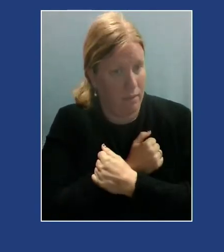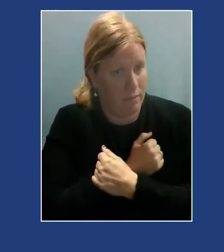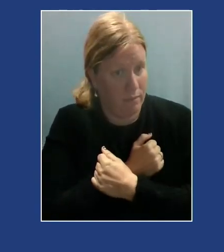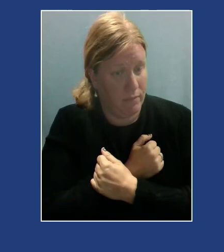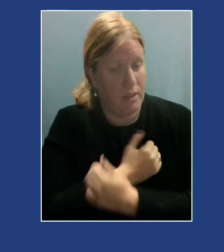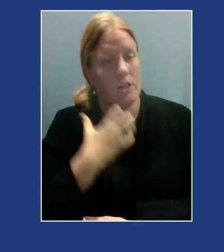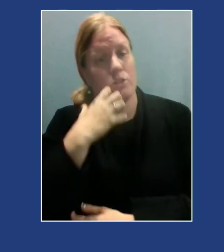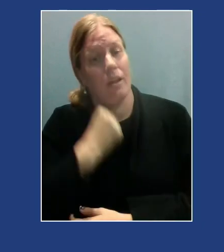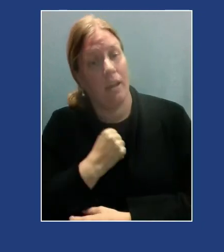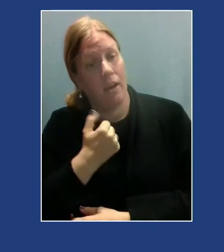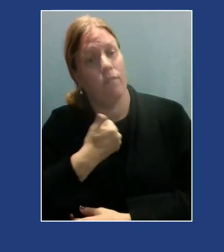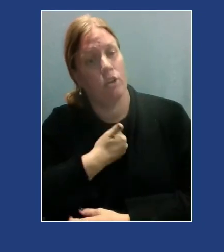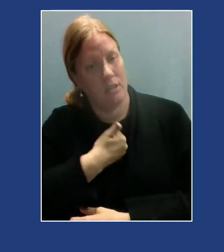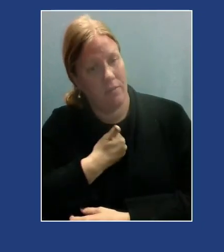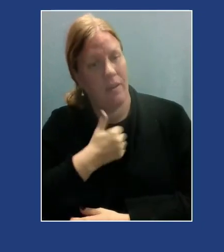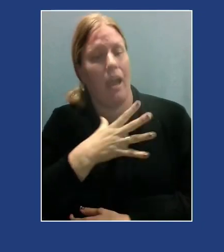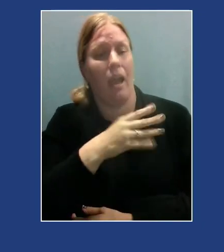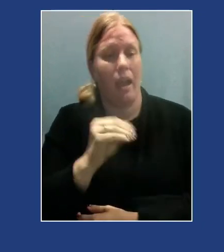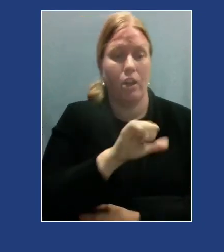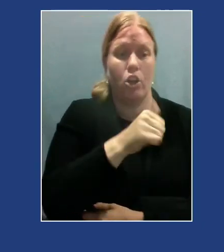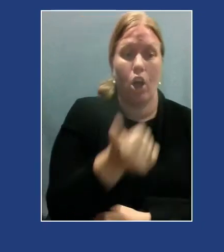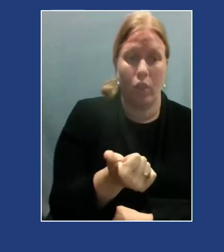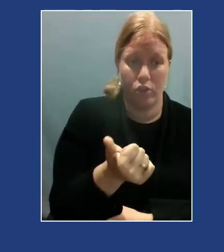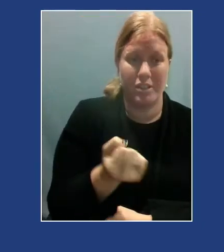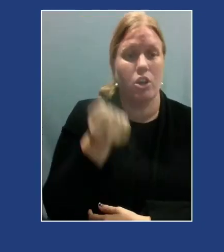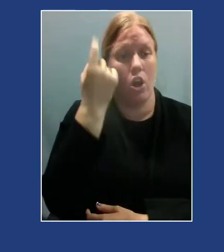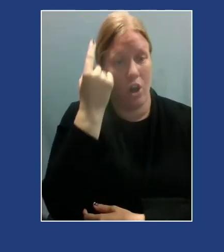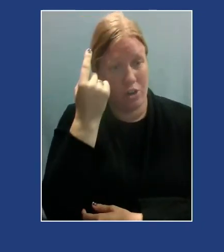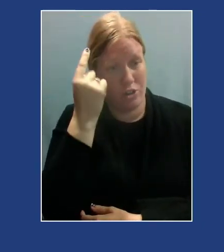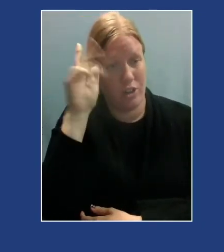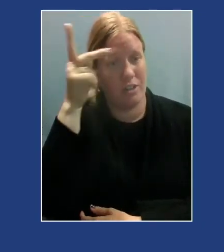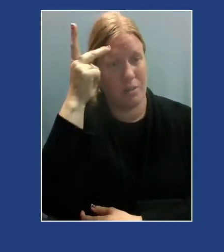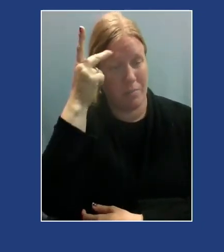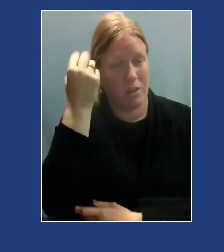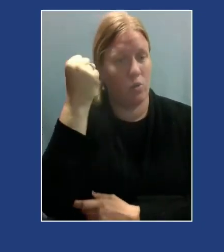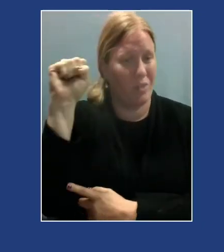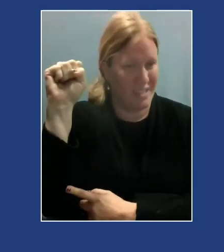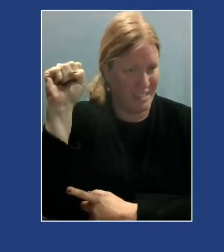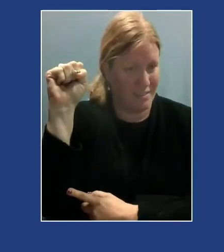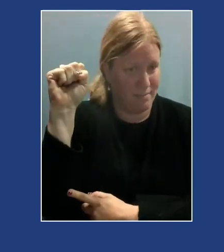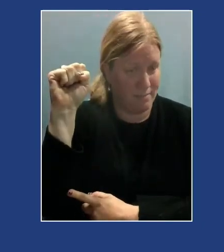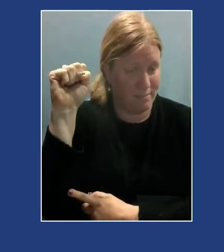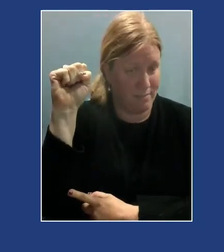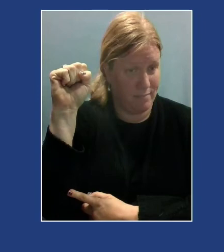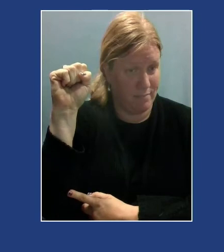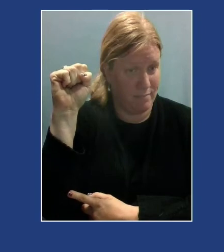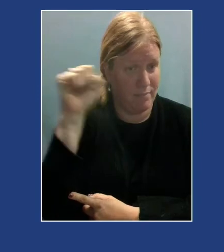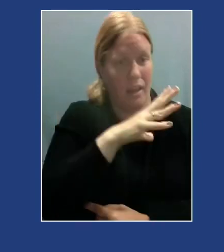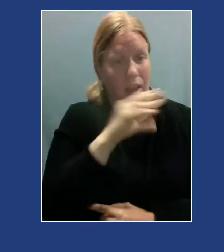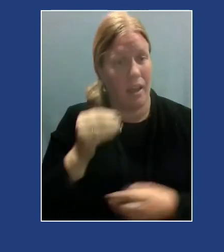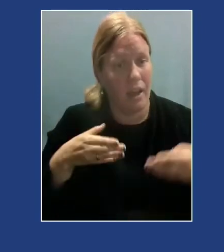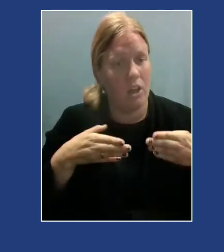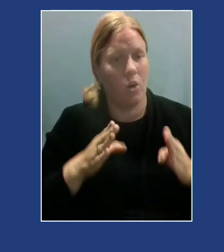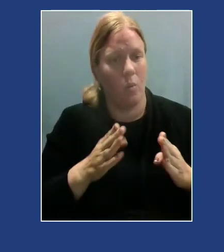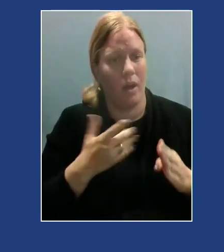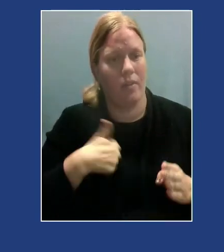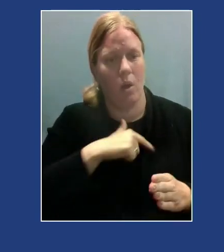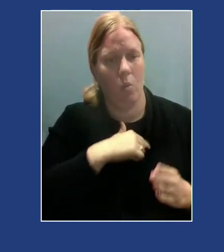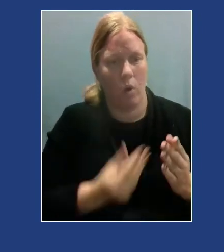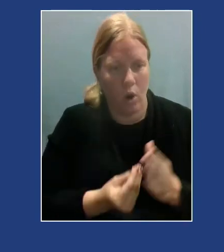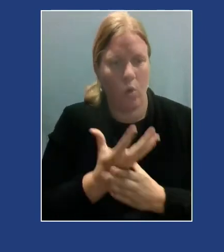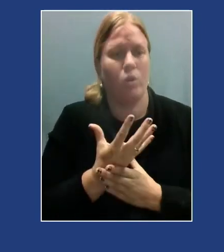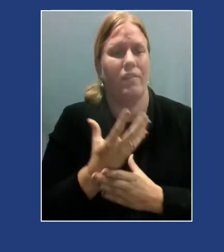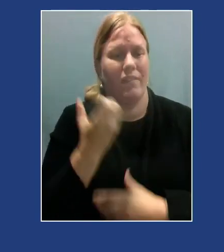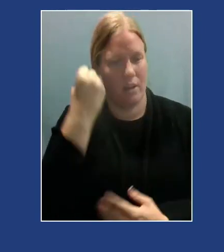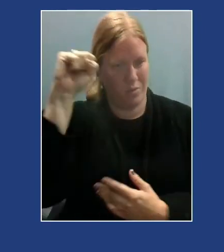for ourselves and others is understood as political resistance and as a way that we're cultivating resistance